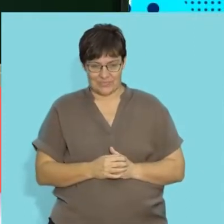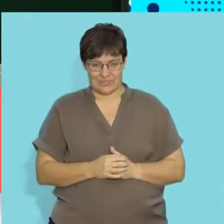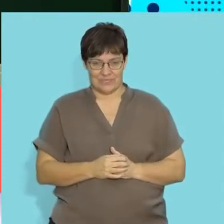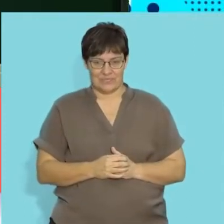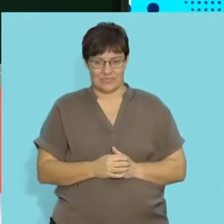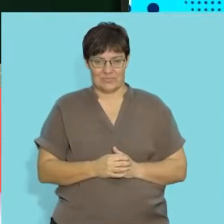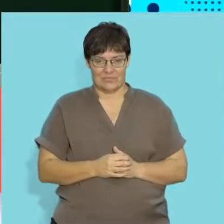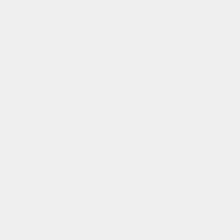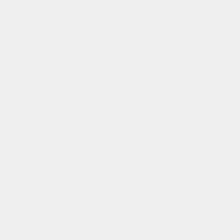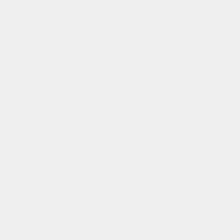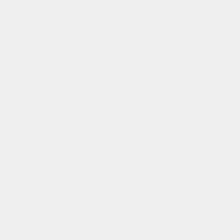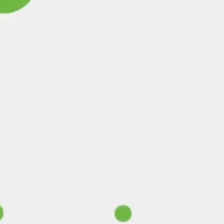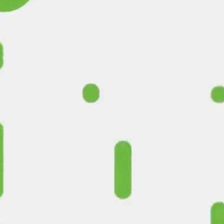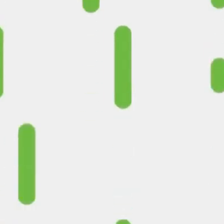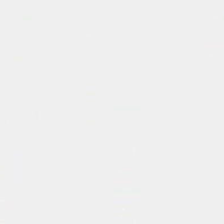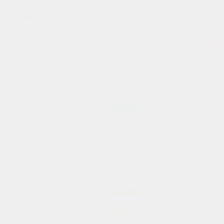catch you soon.